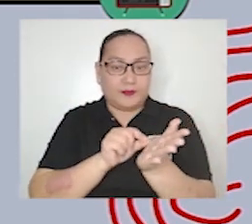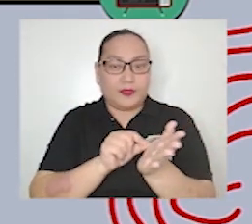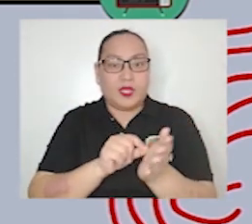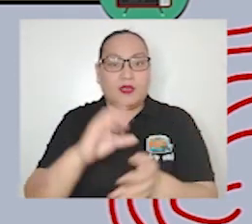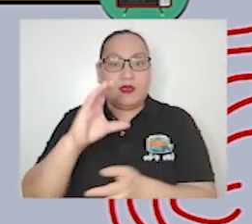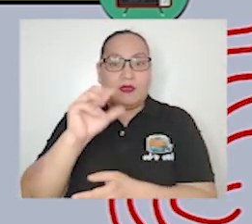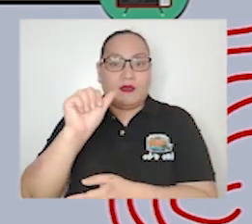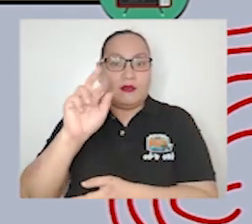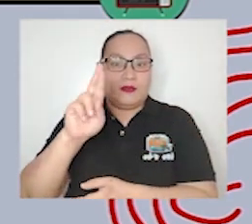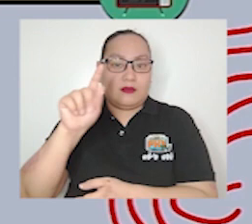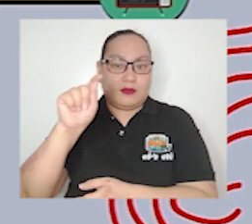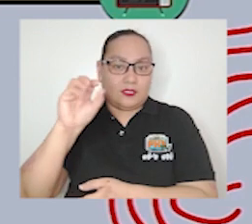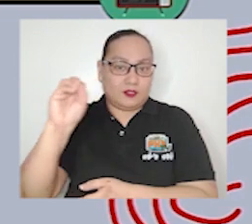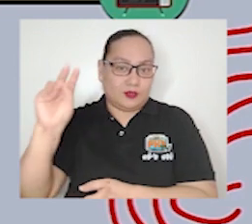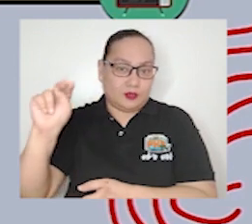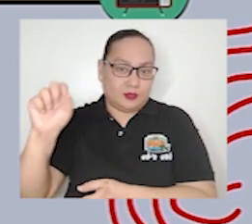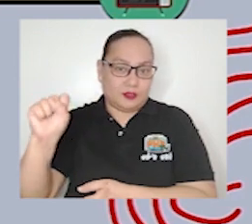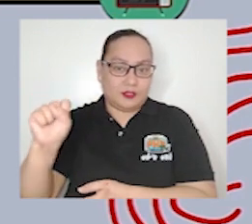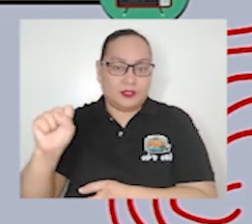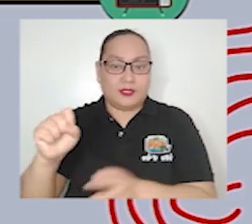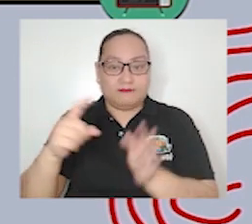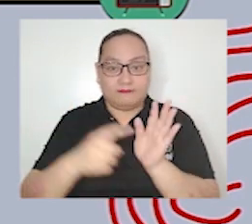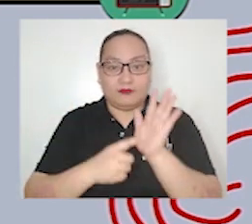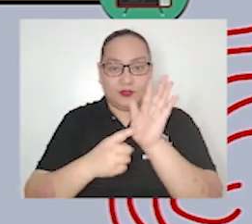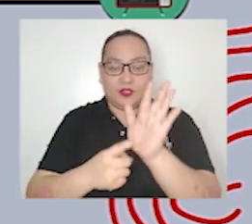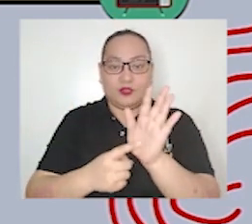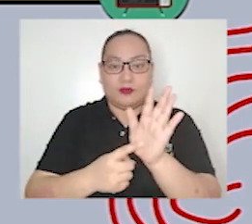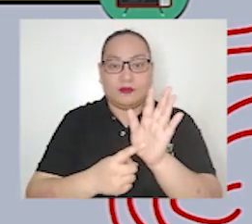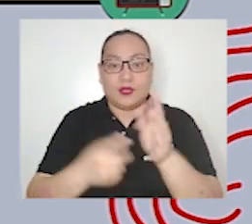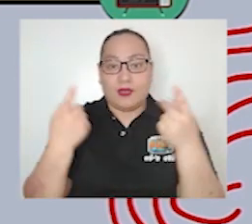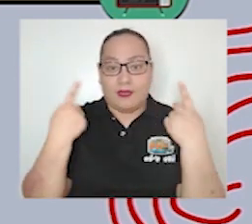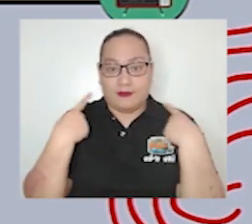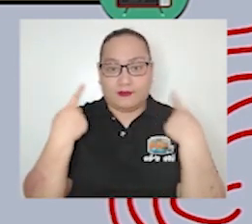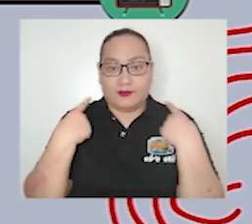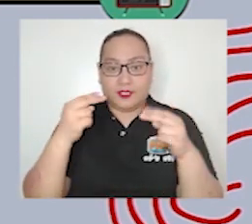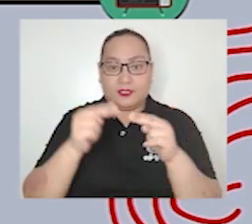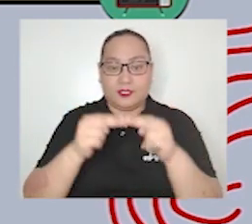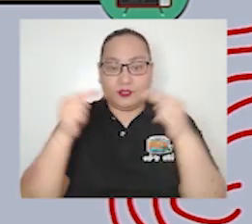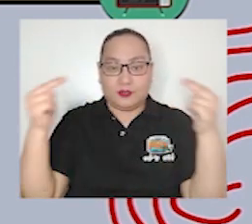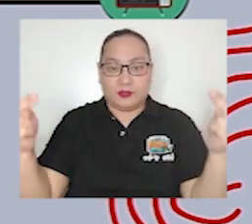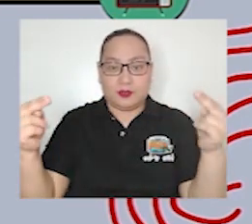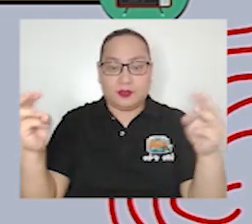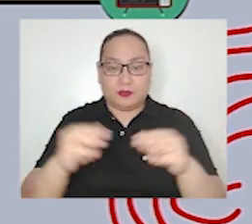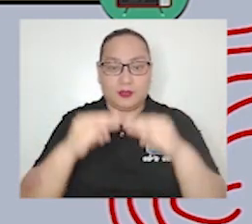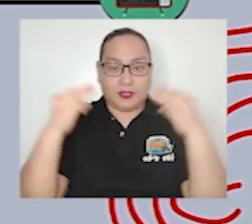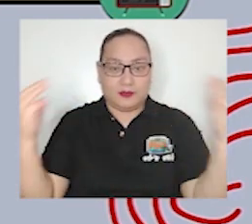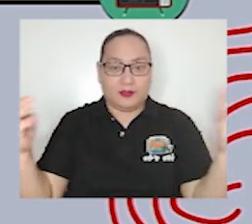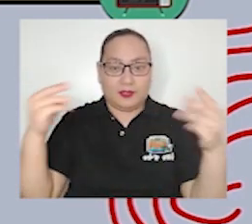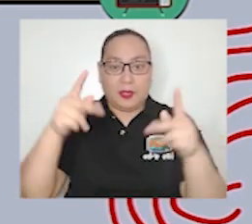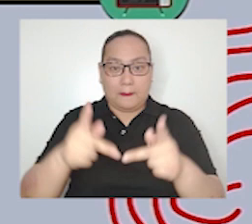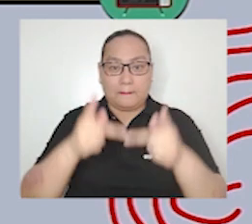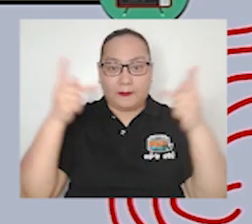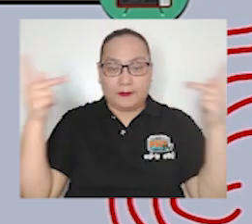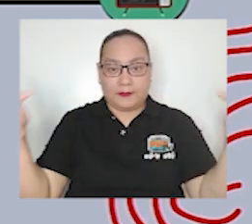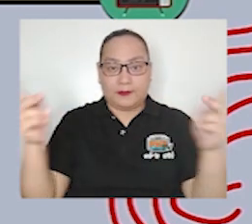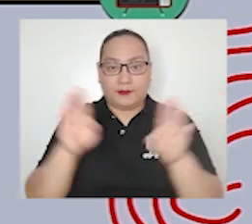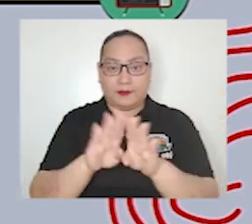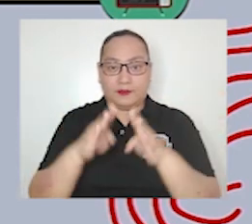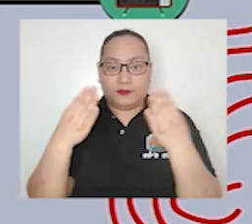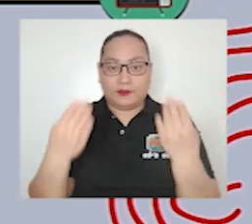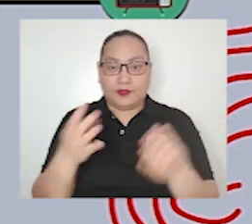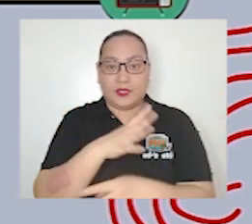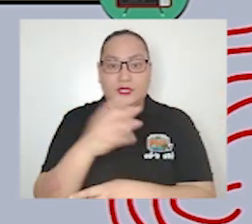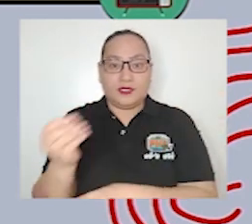magazines pamphlets and books and through the spoken words over the air